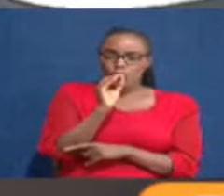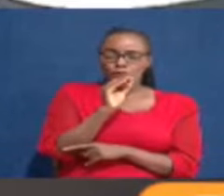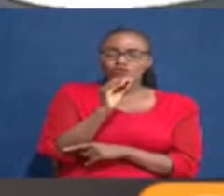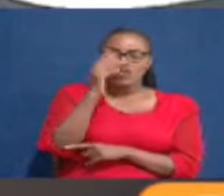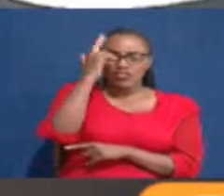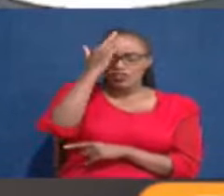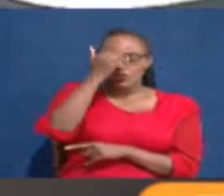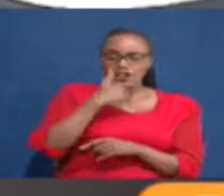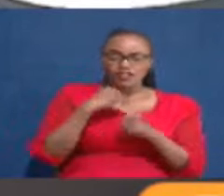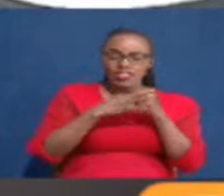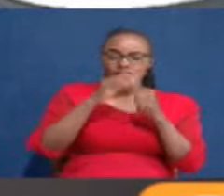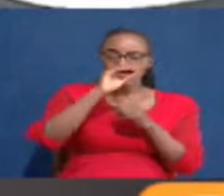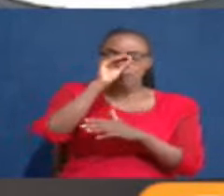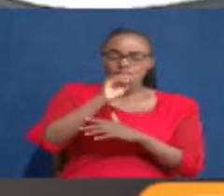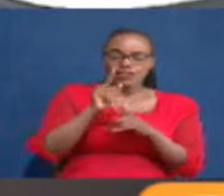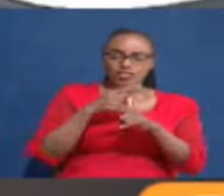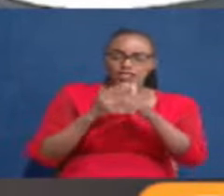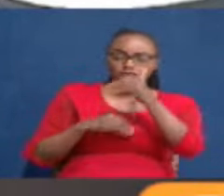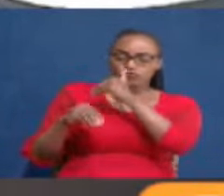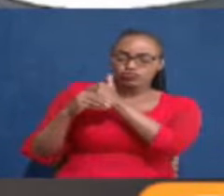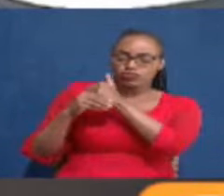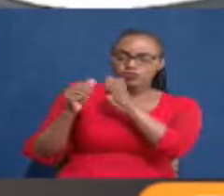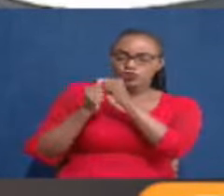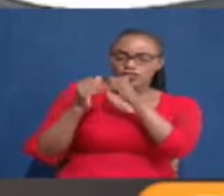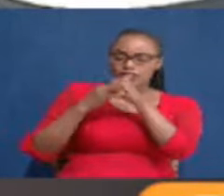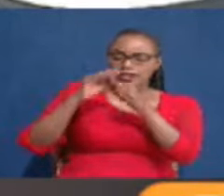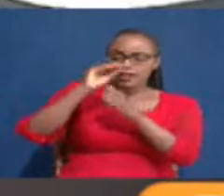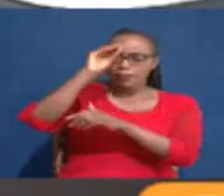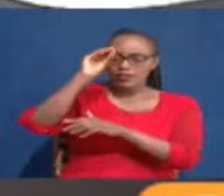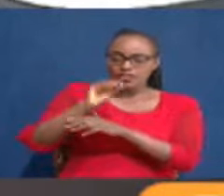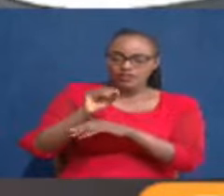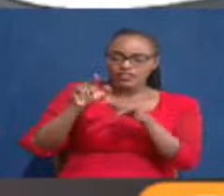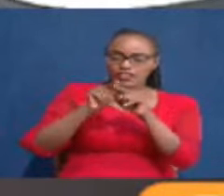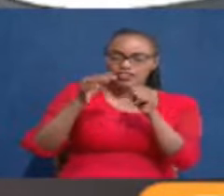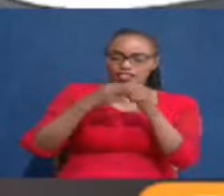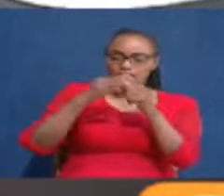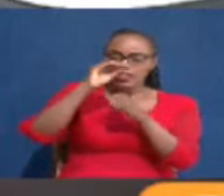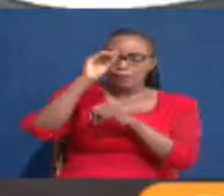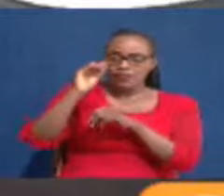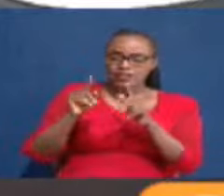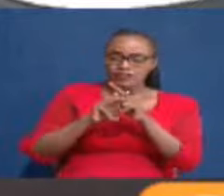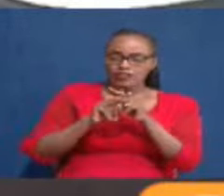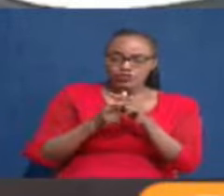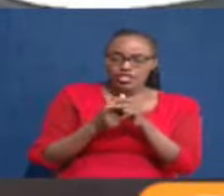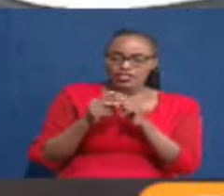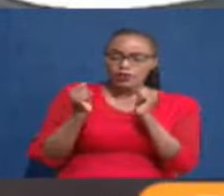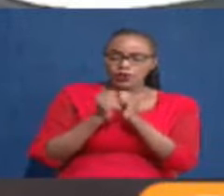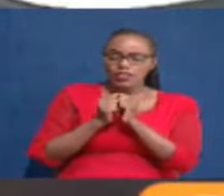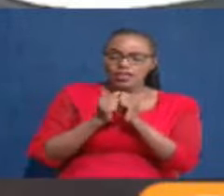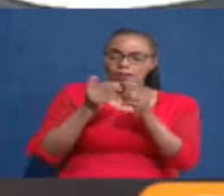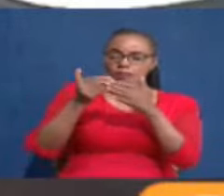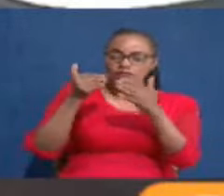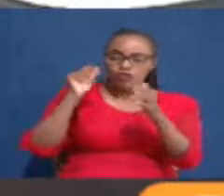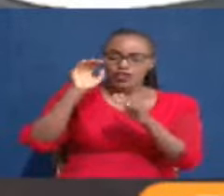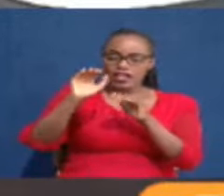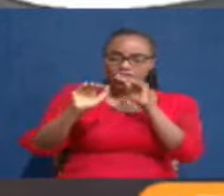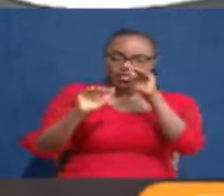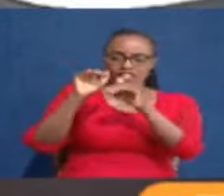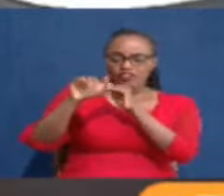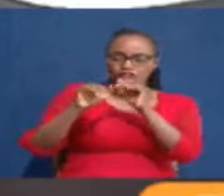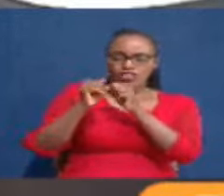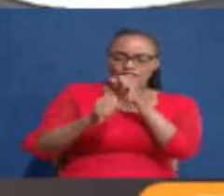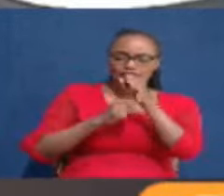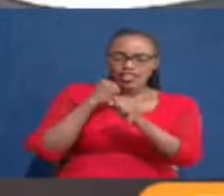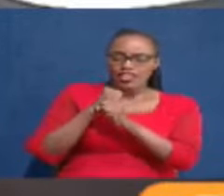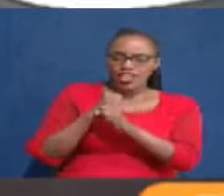had them at 8% and increased that to 16. Even the 8% to begin with was something the IMF had been asking us to do for years, and we kicked